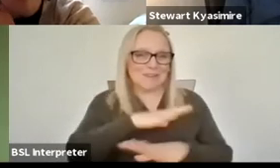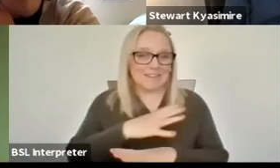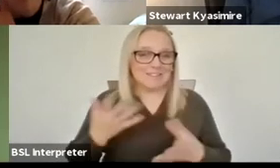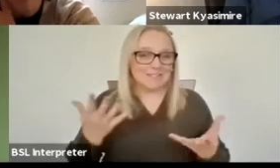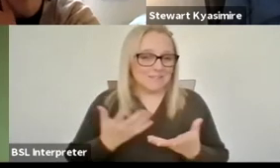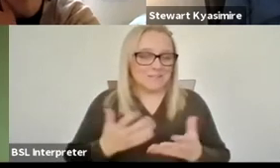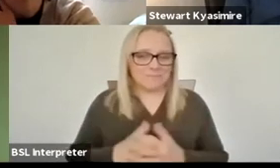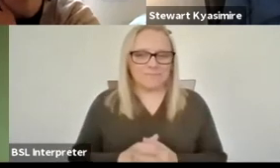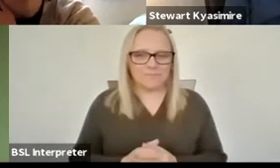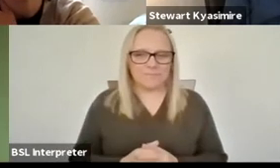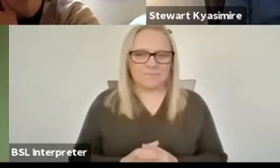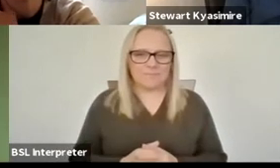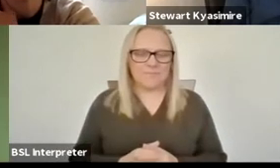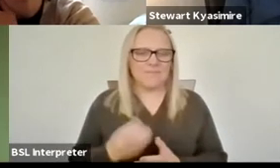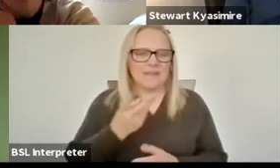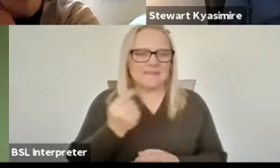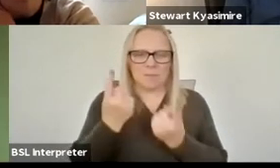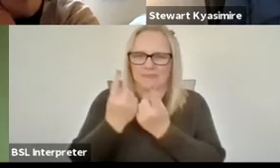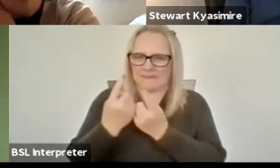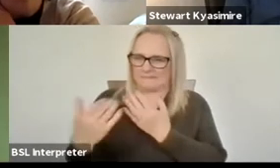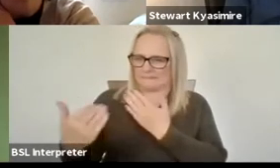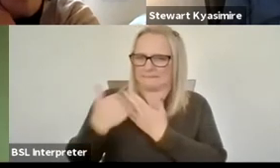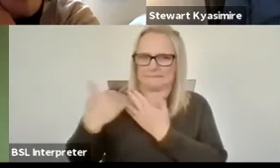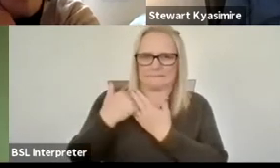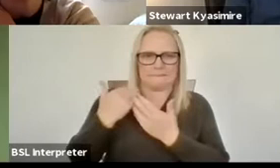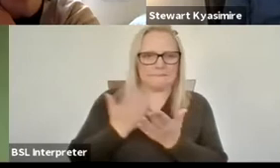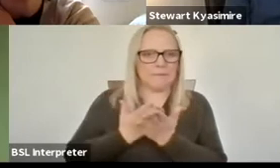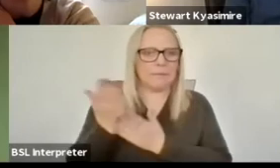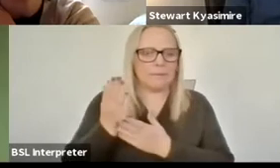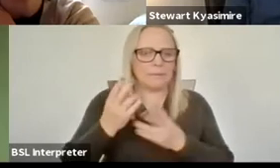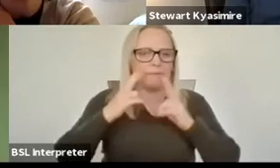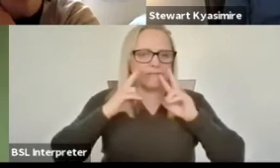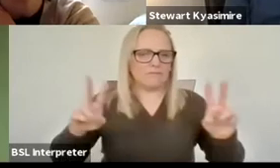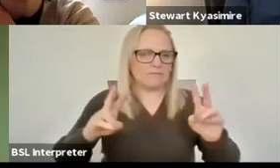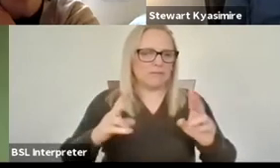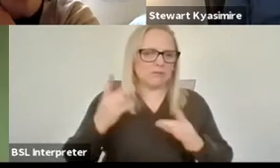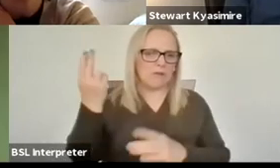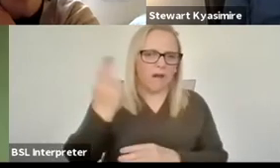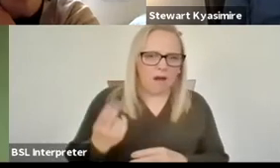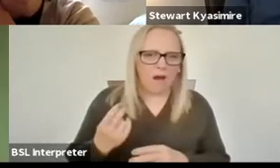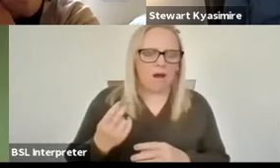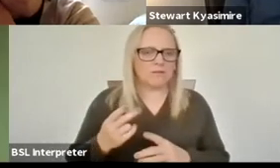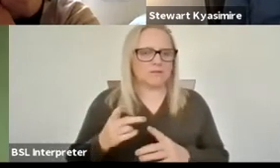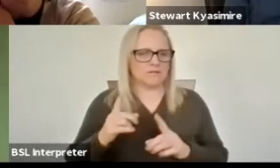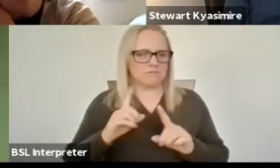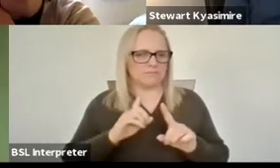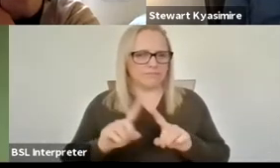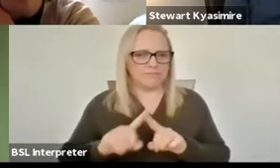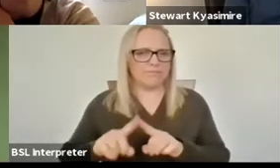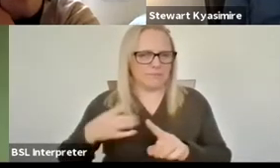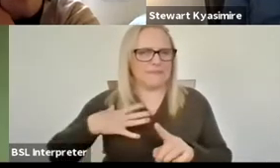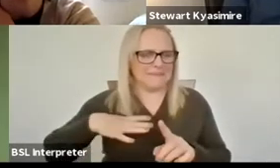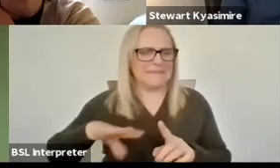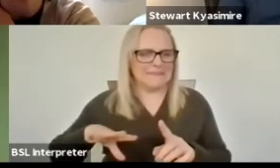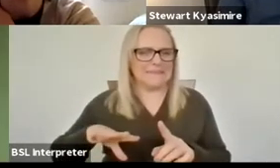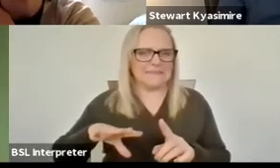that are there in terms of visual arts and the digital are to do with with that kind of exclusivity that the the arts to a certain extent require but i'm